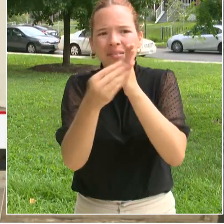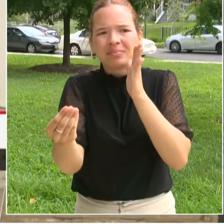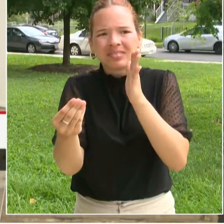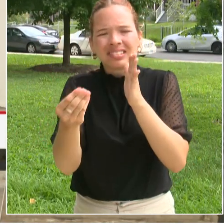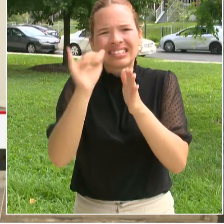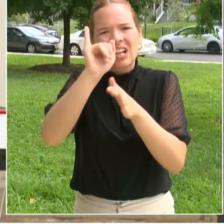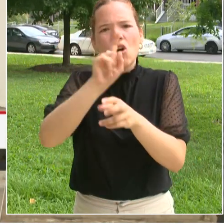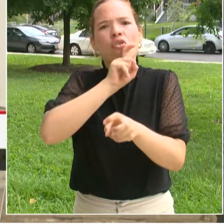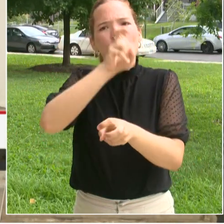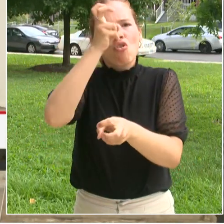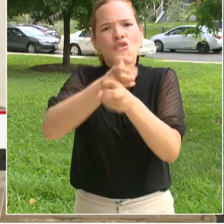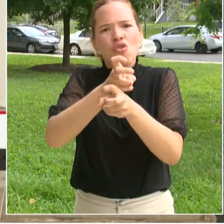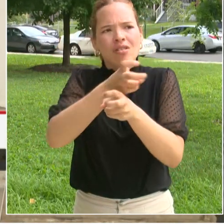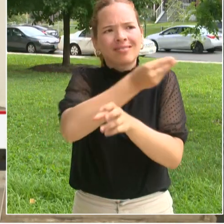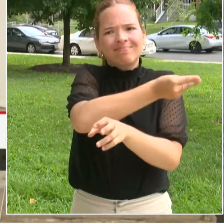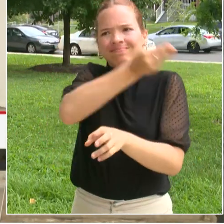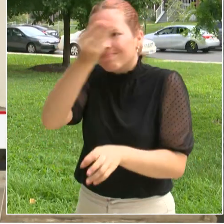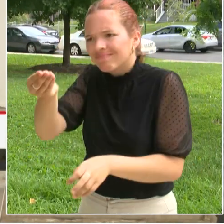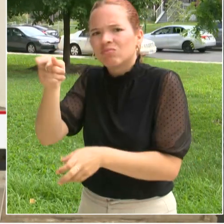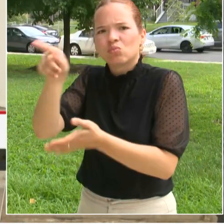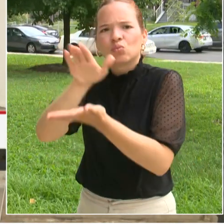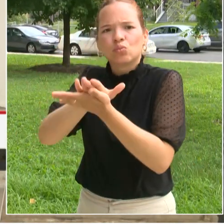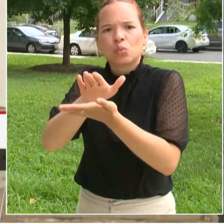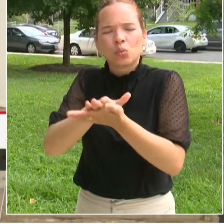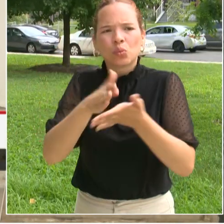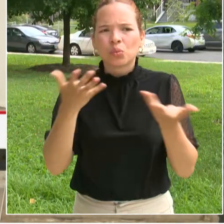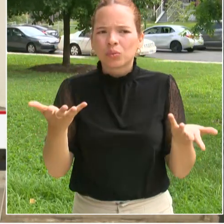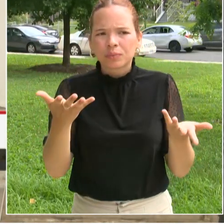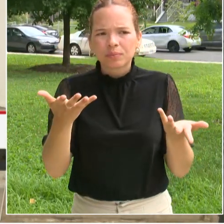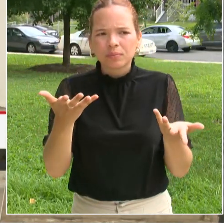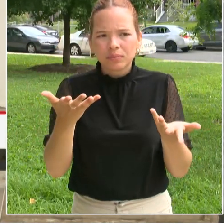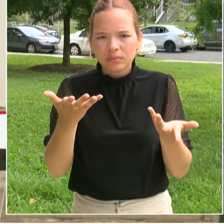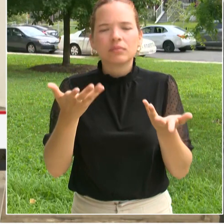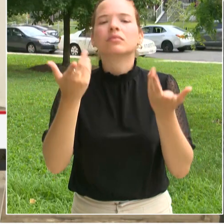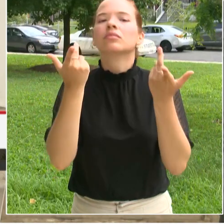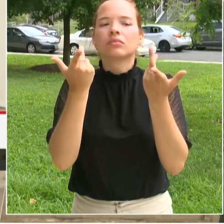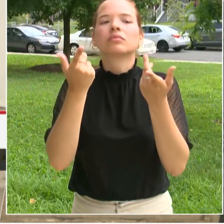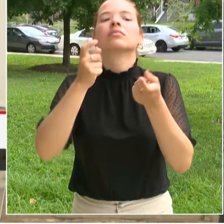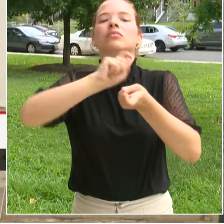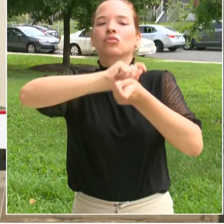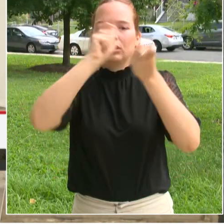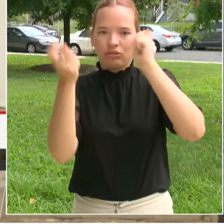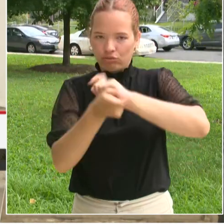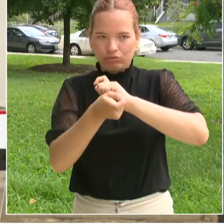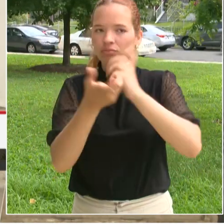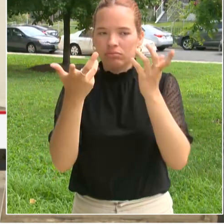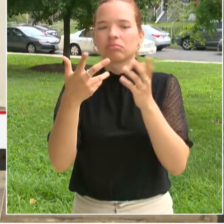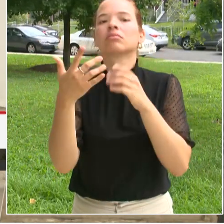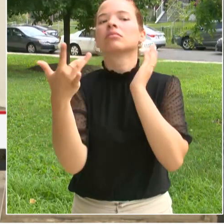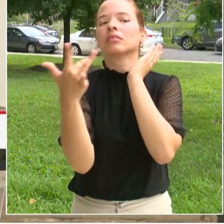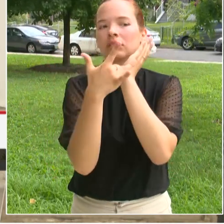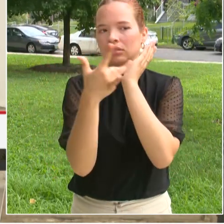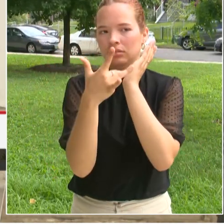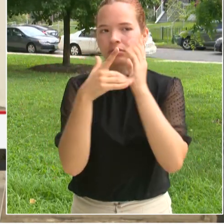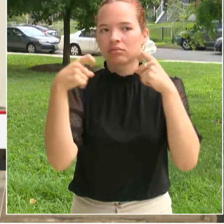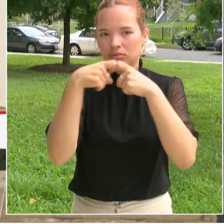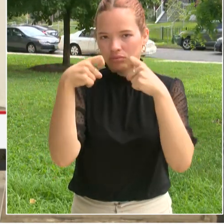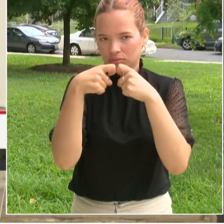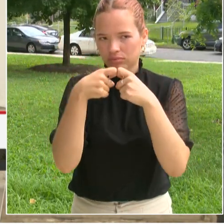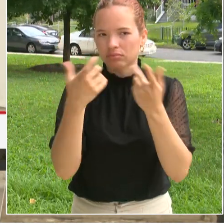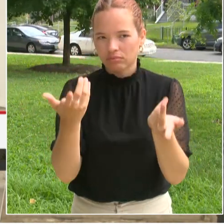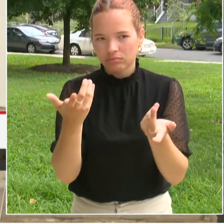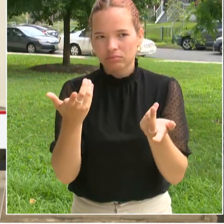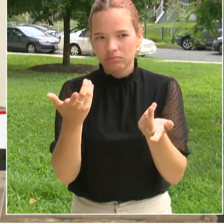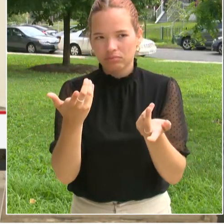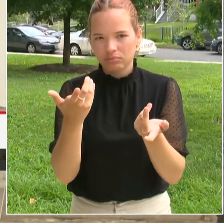and so we wanted to address that. So now you will have an option for the provider in a provider tool that we are